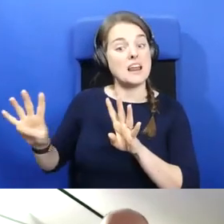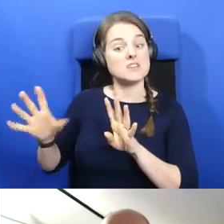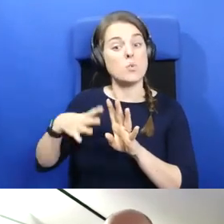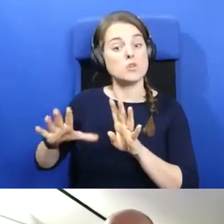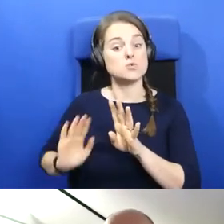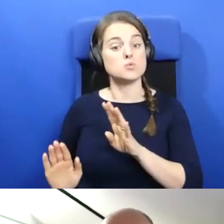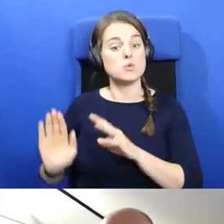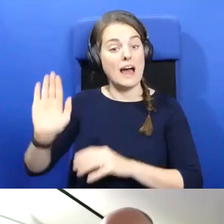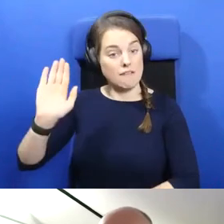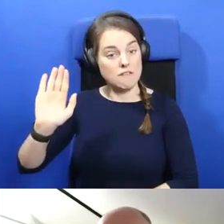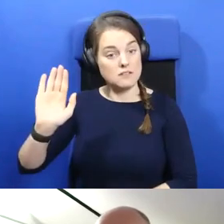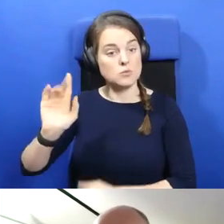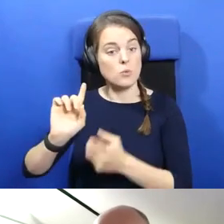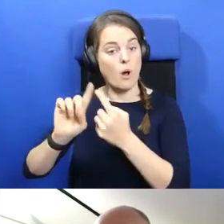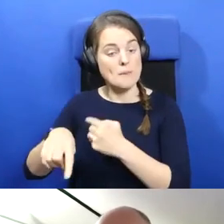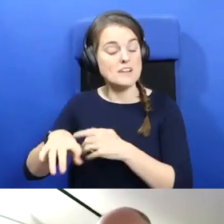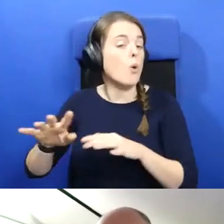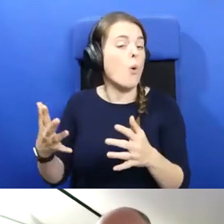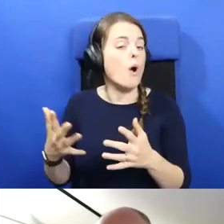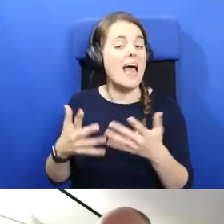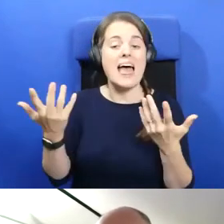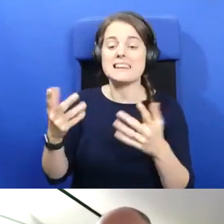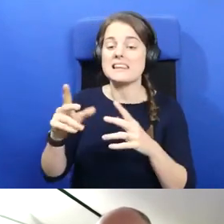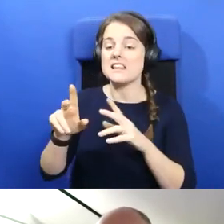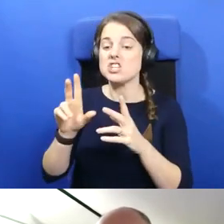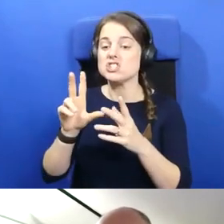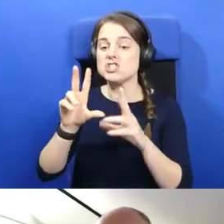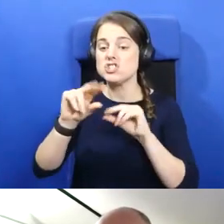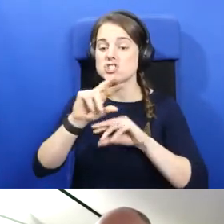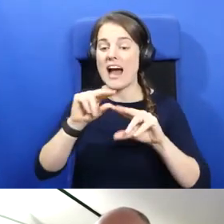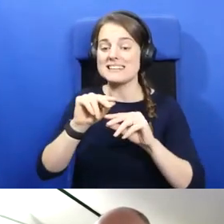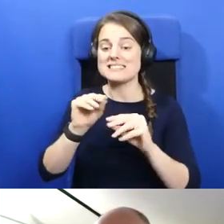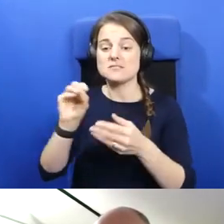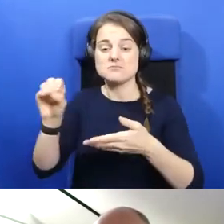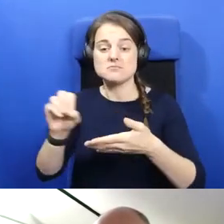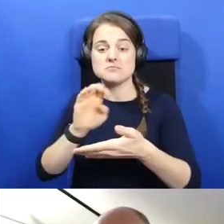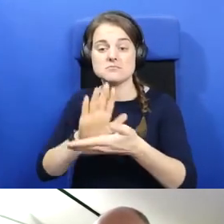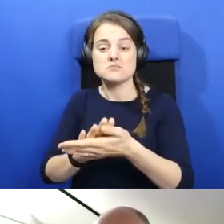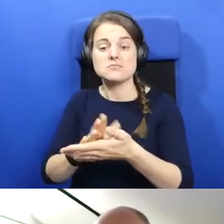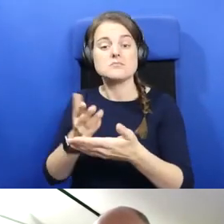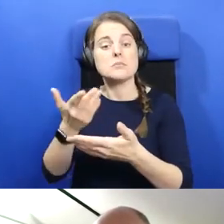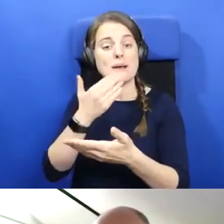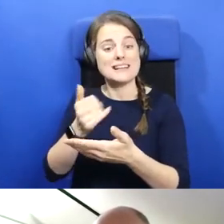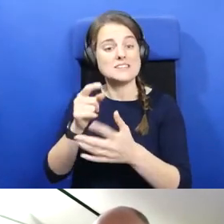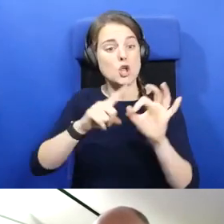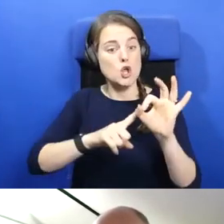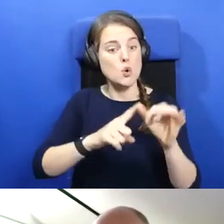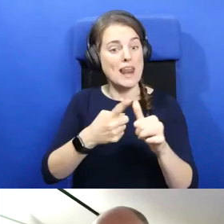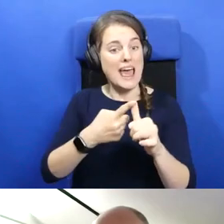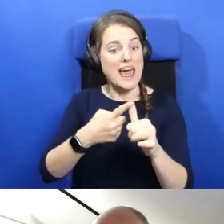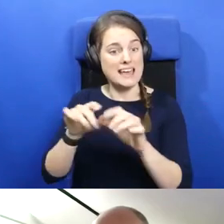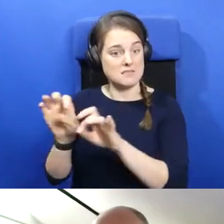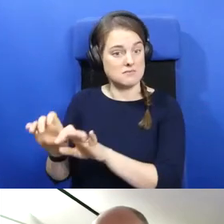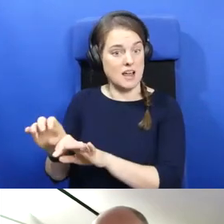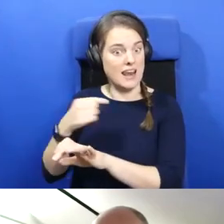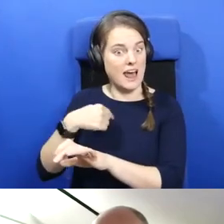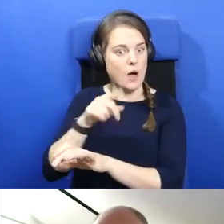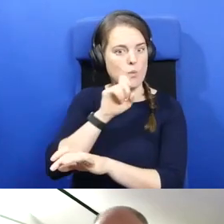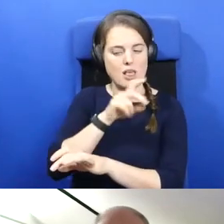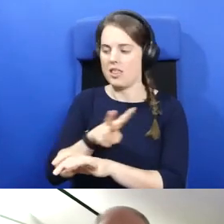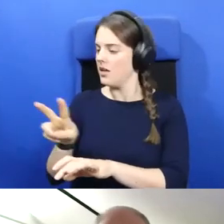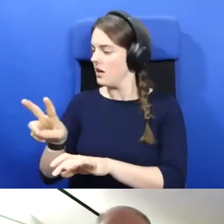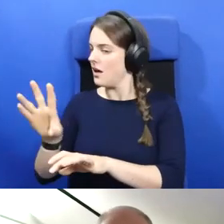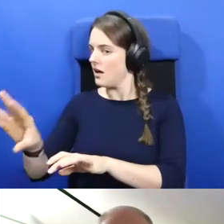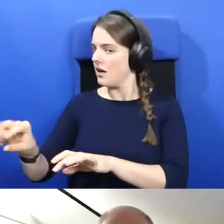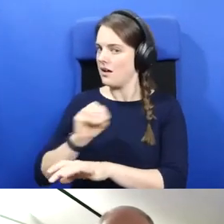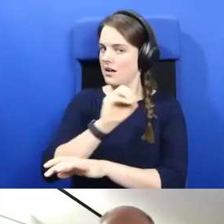up their hand, or if there's anybody who wants to come in on the chat, you can put something into the question and answers, and I will get to it as we're going along. If anybody would like to